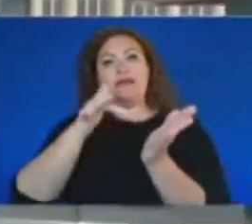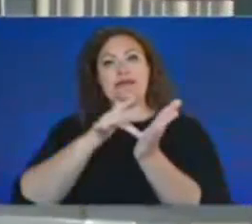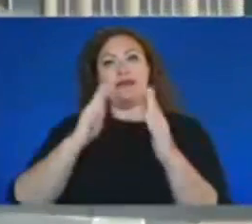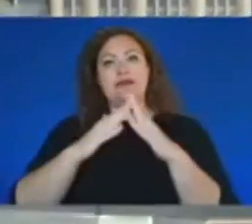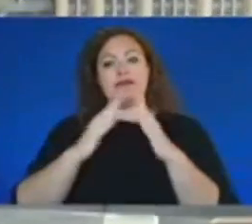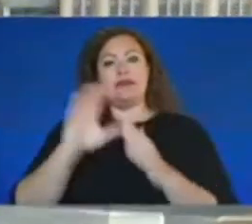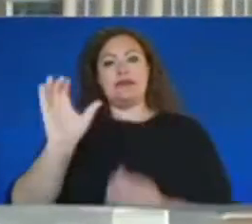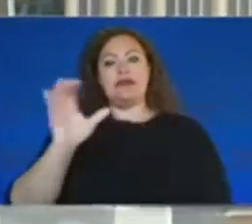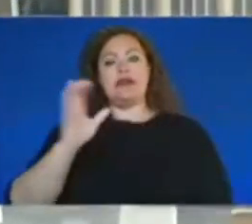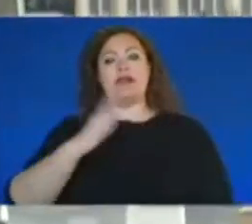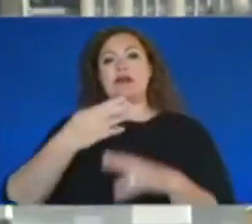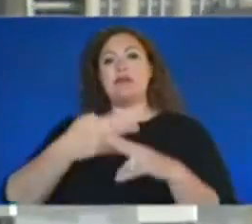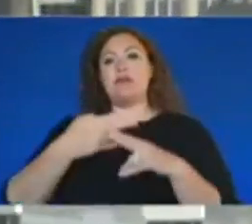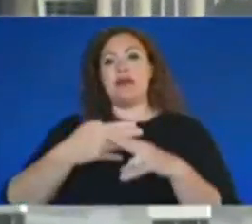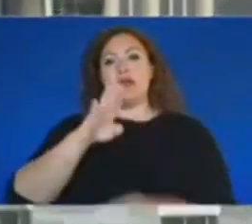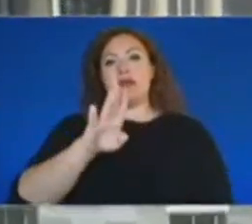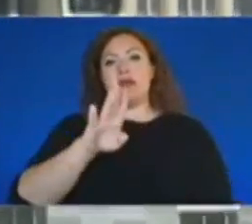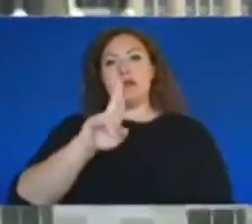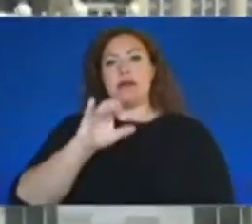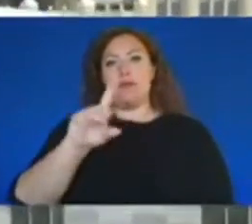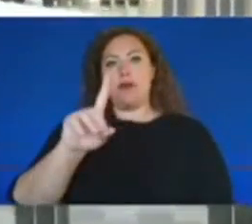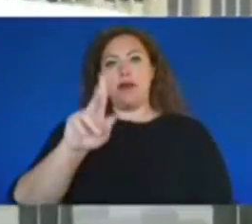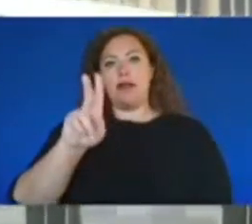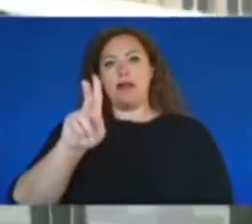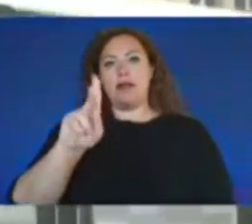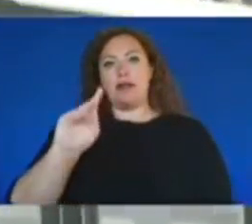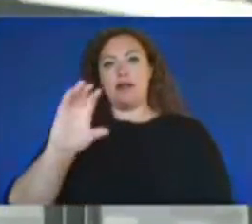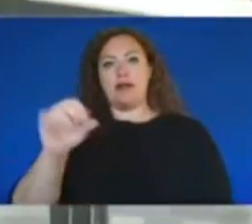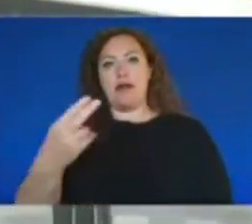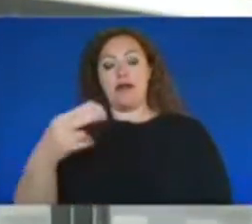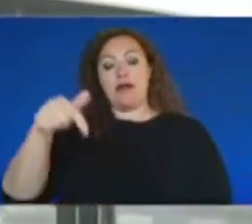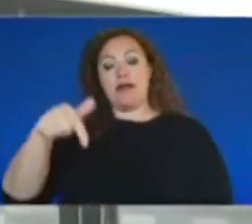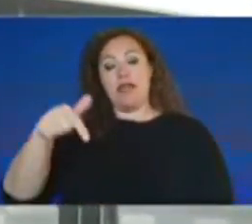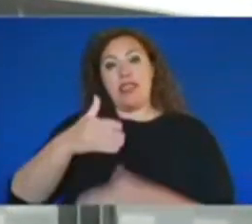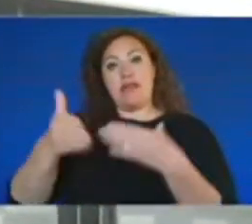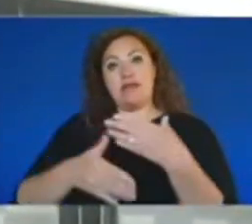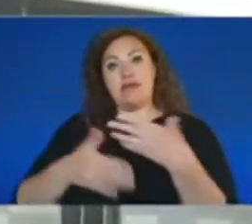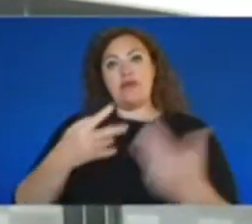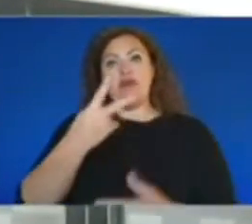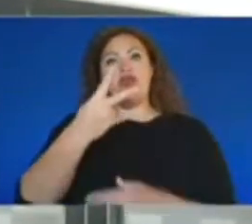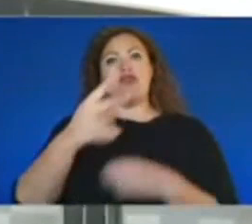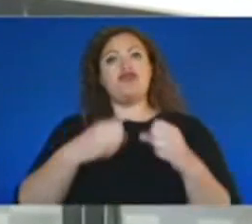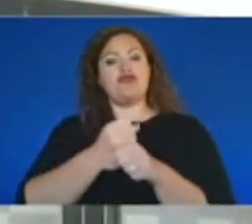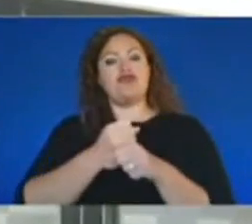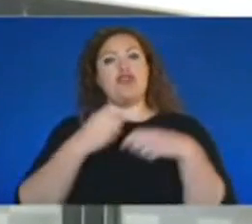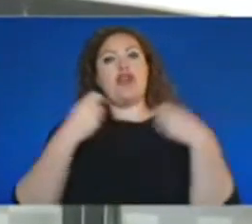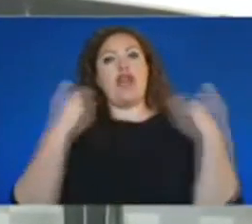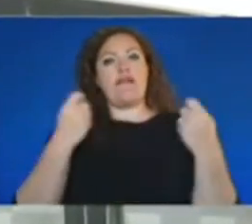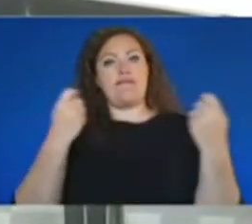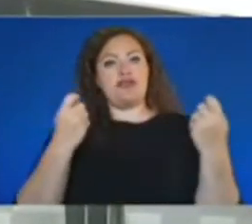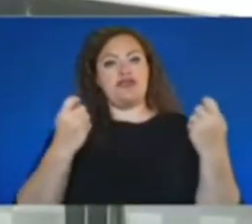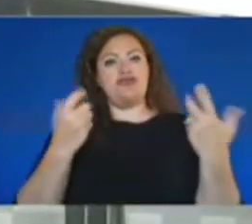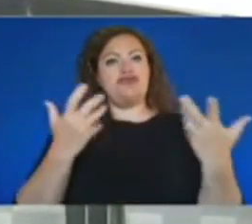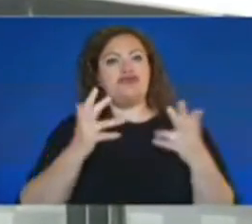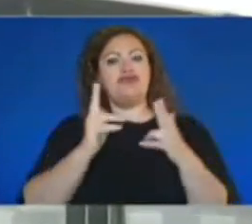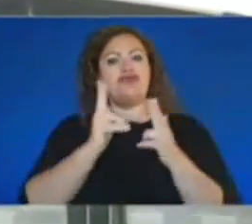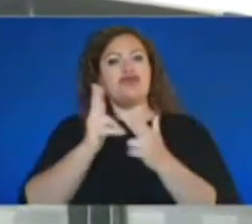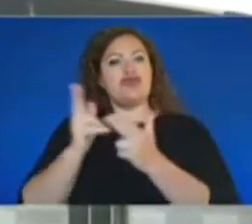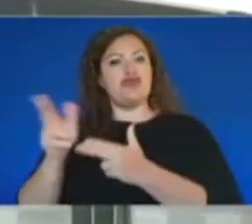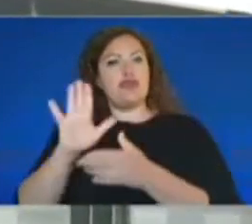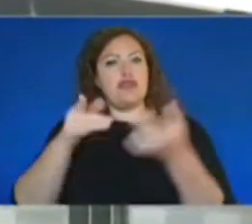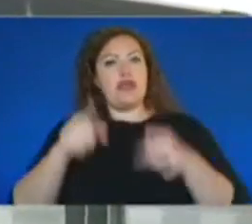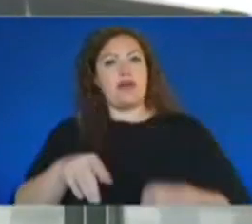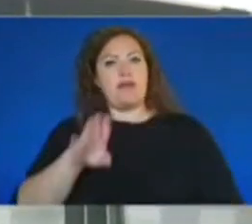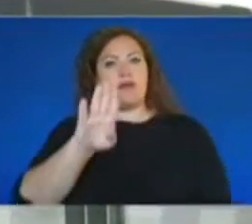is Brad Koch. And this weekend is the two year anniversary of the shooting that took place on Betty's Ford